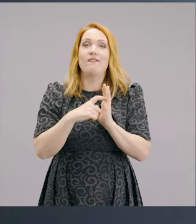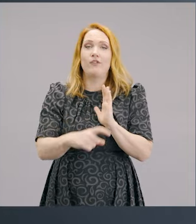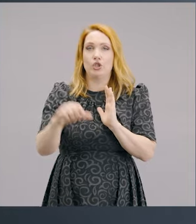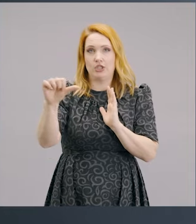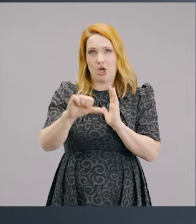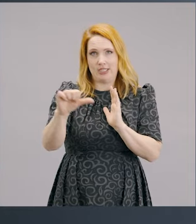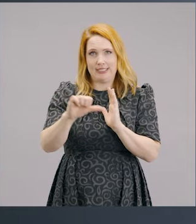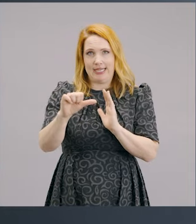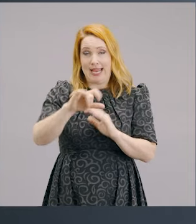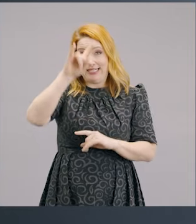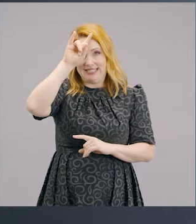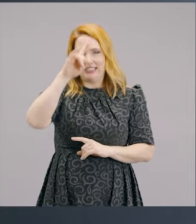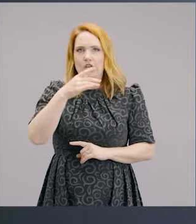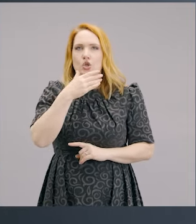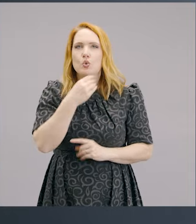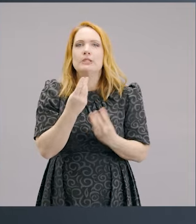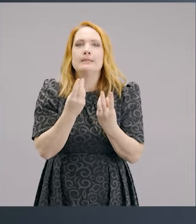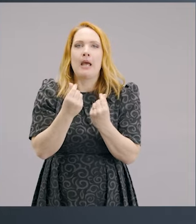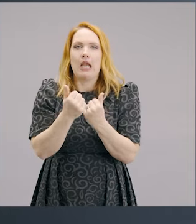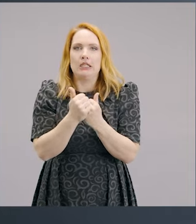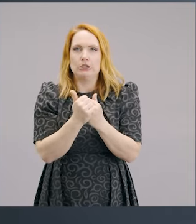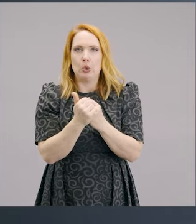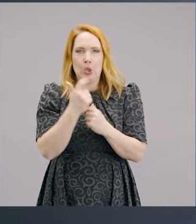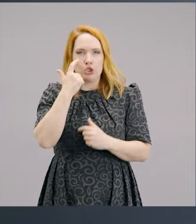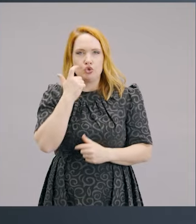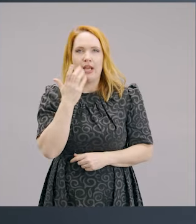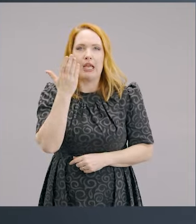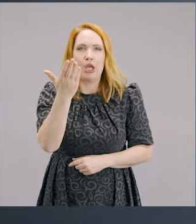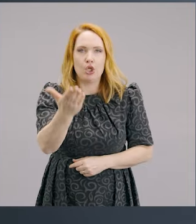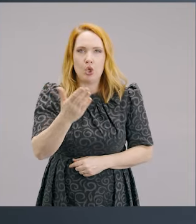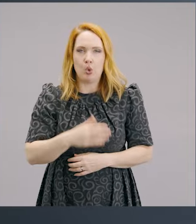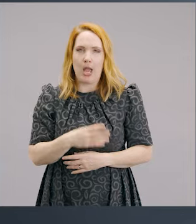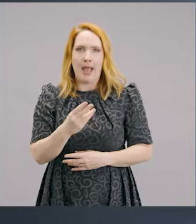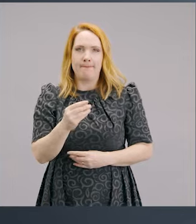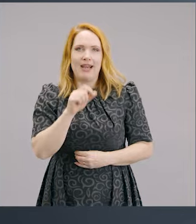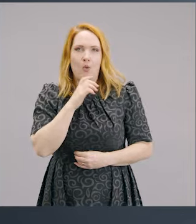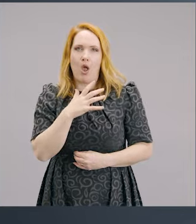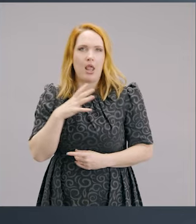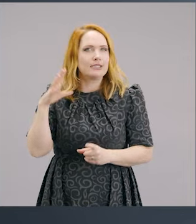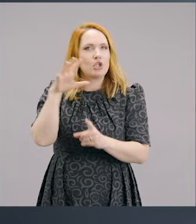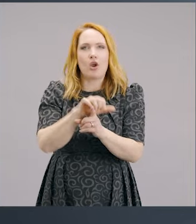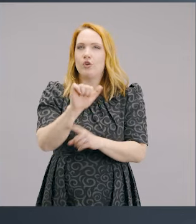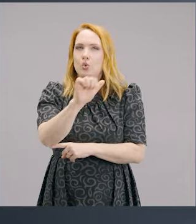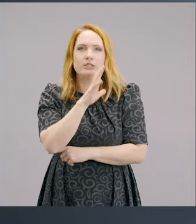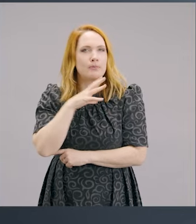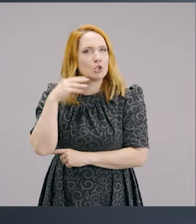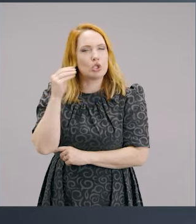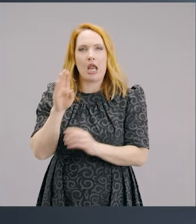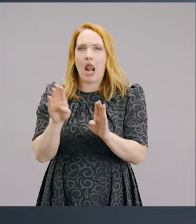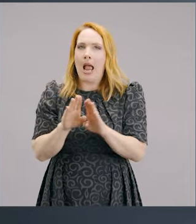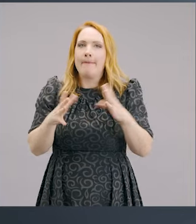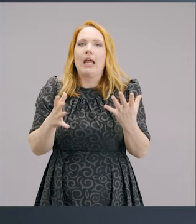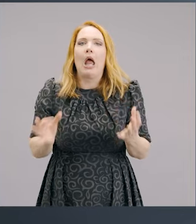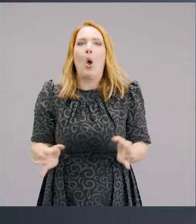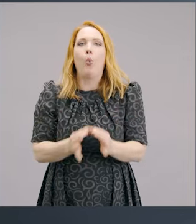riches to deceive you, and money will choke the spirituality out of your heart like a big